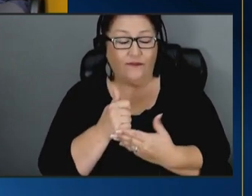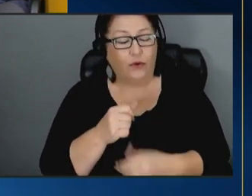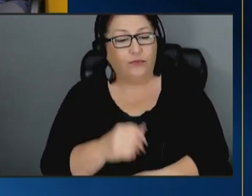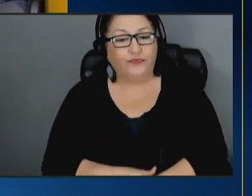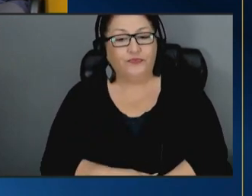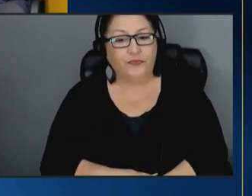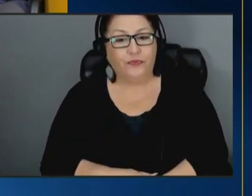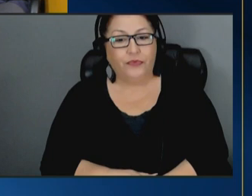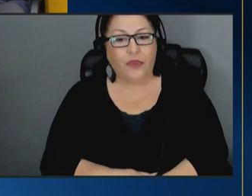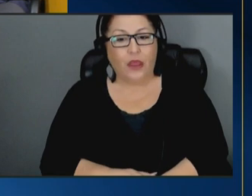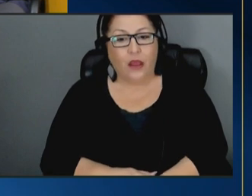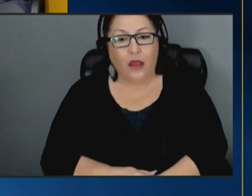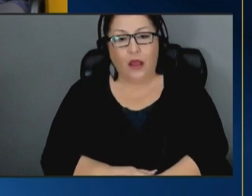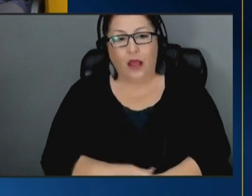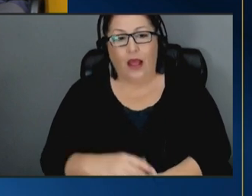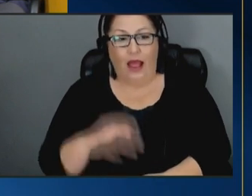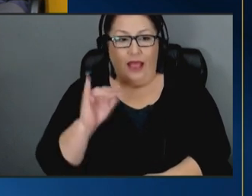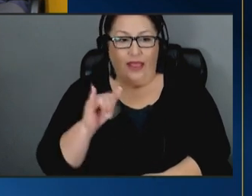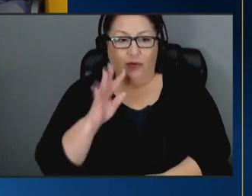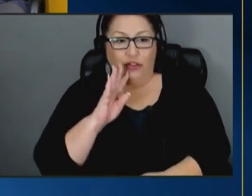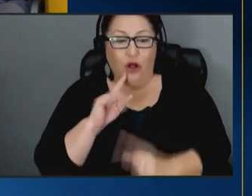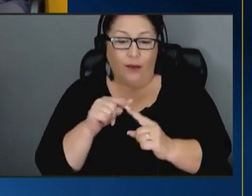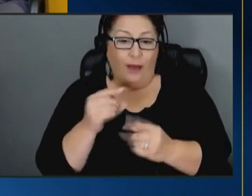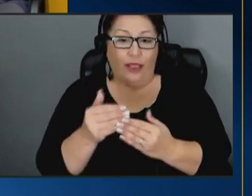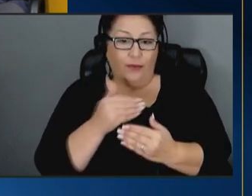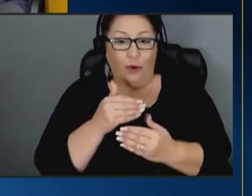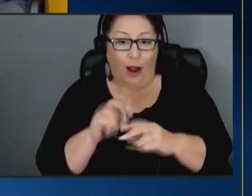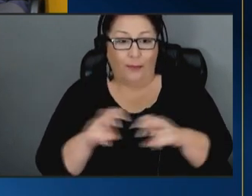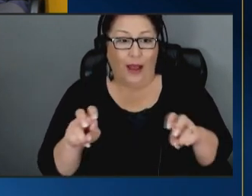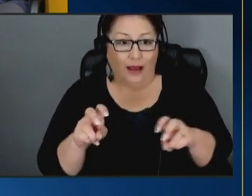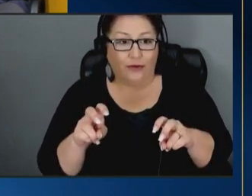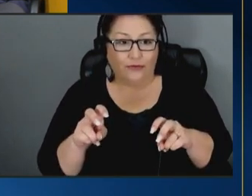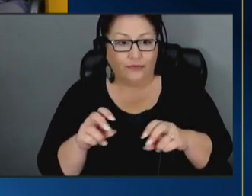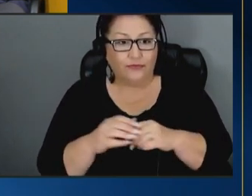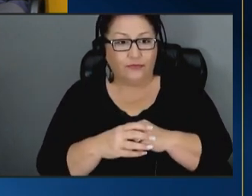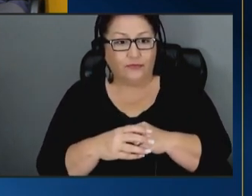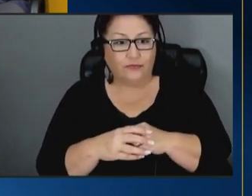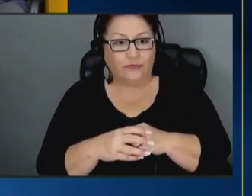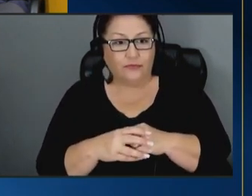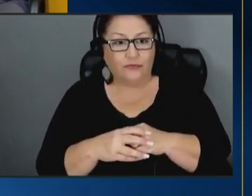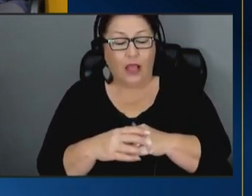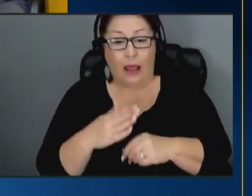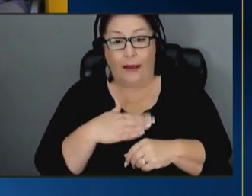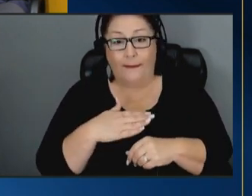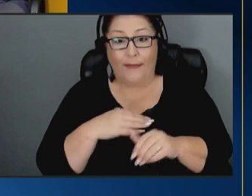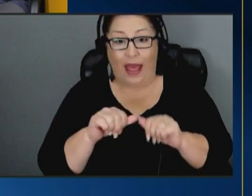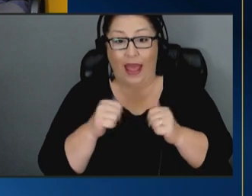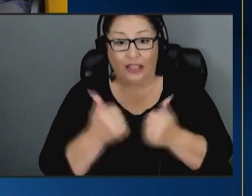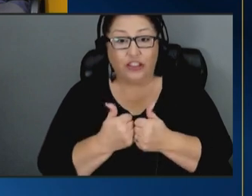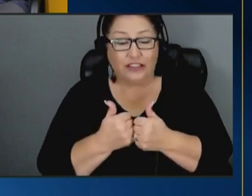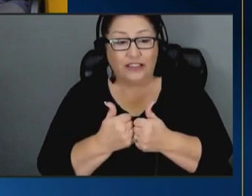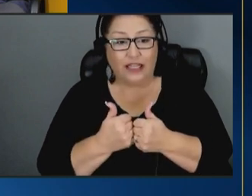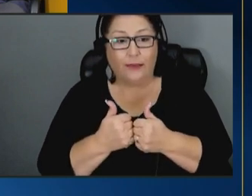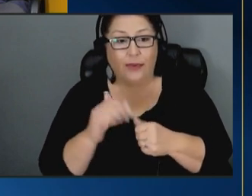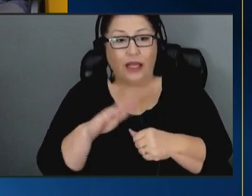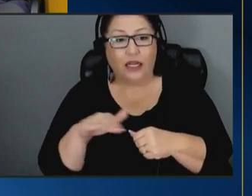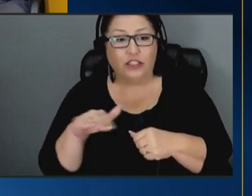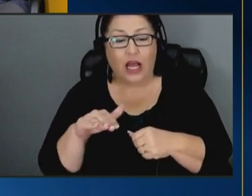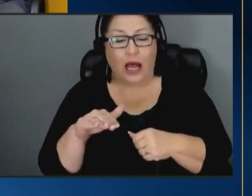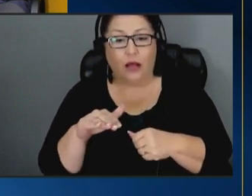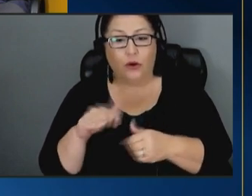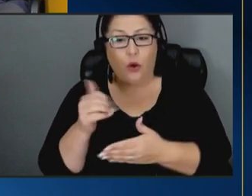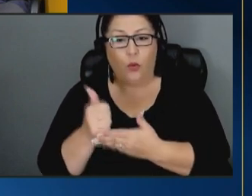was spoken to by the the prior panel of home visiting um now my agency um being a child welfare agency